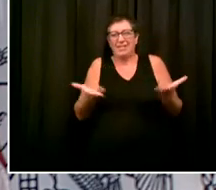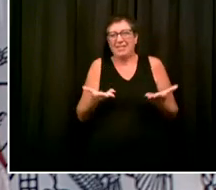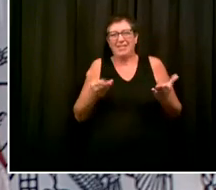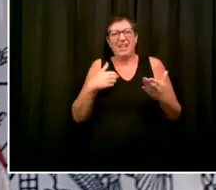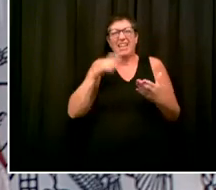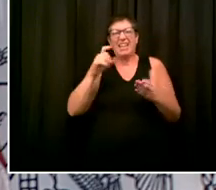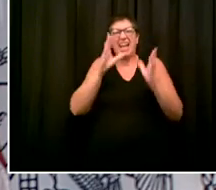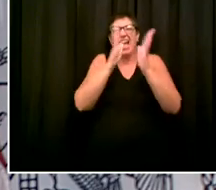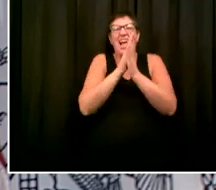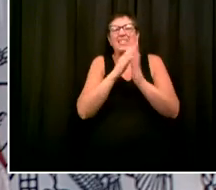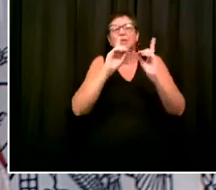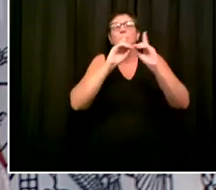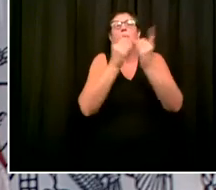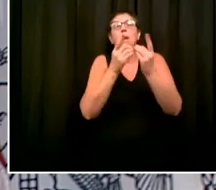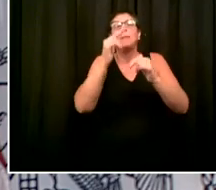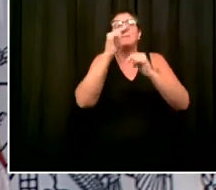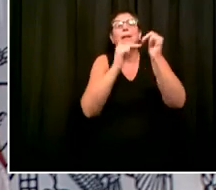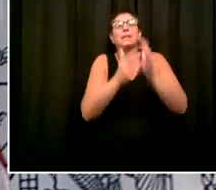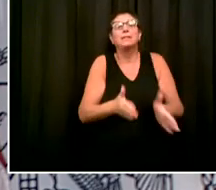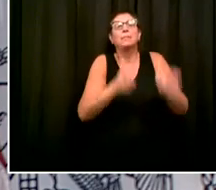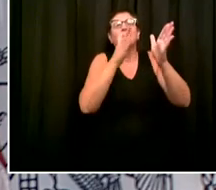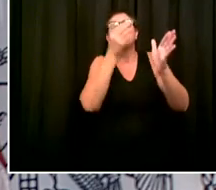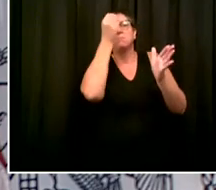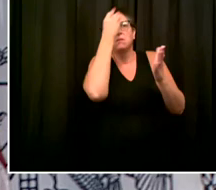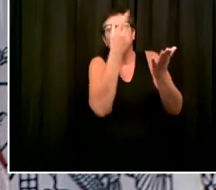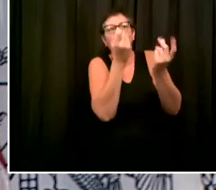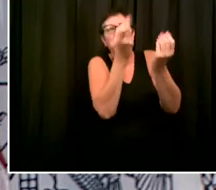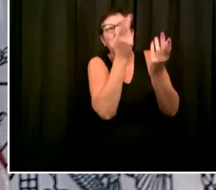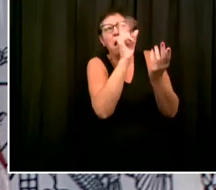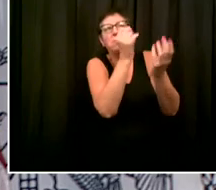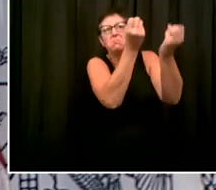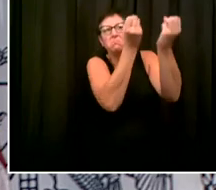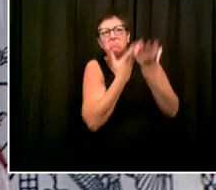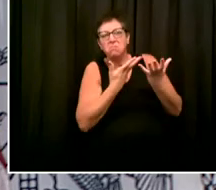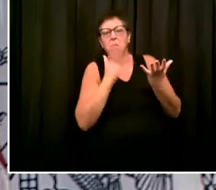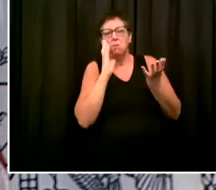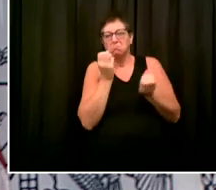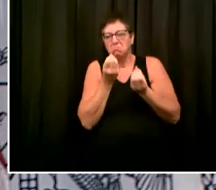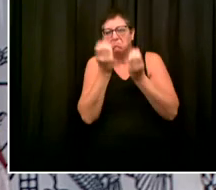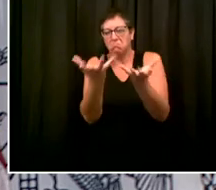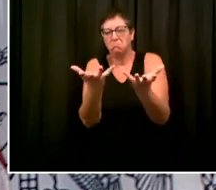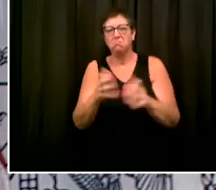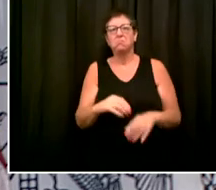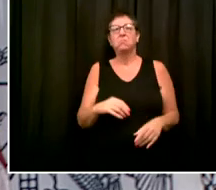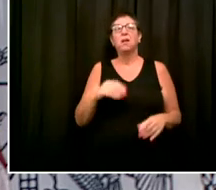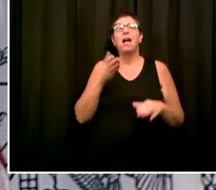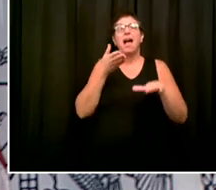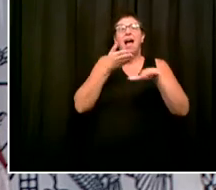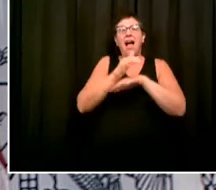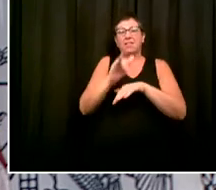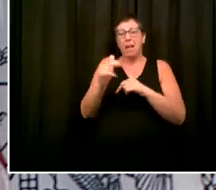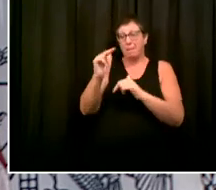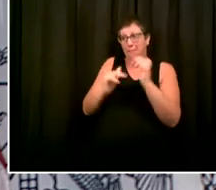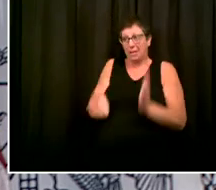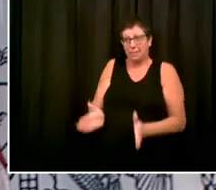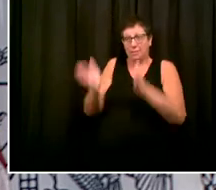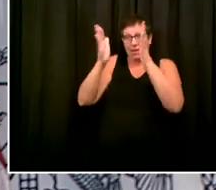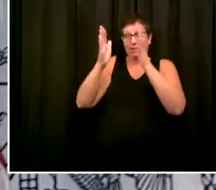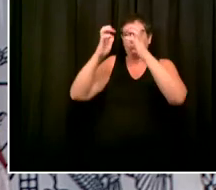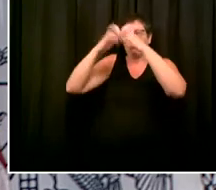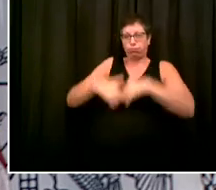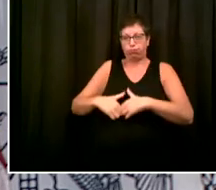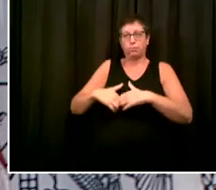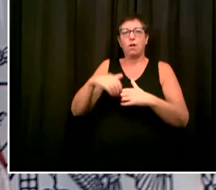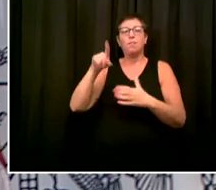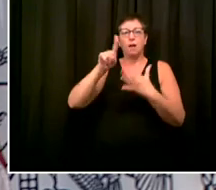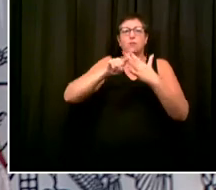for a long time, but particularly after this horrible tragedy, they went and doubled down on their efforts on facades. I've got to get an update